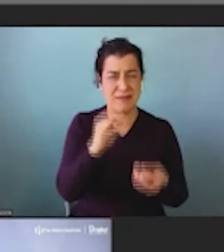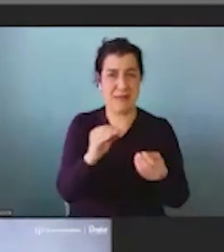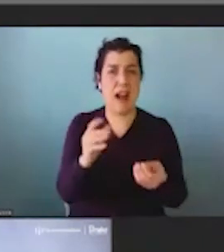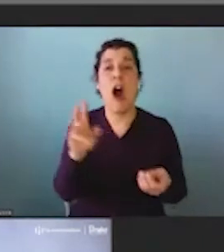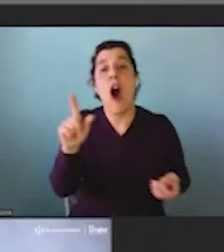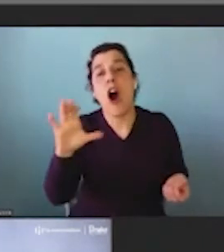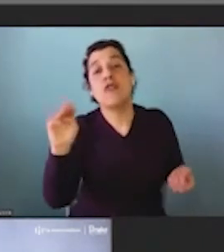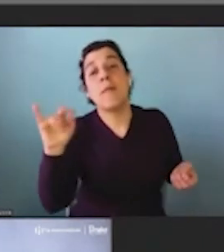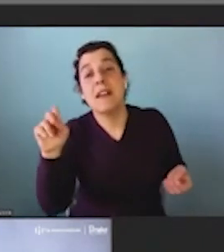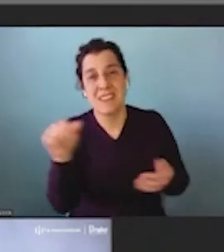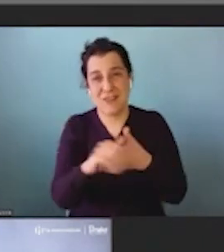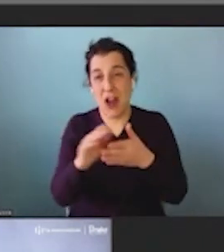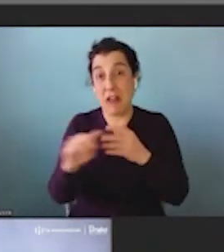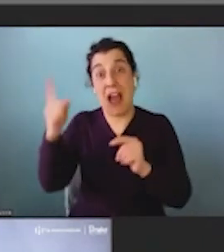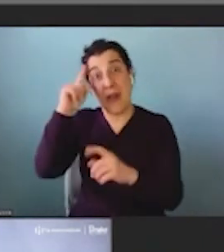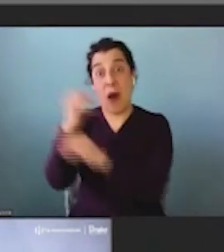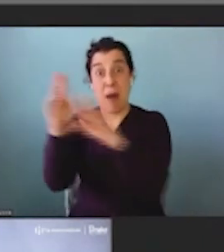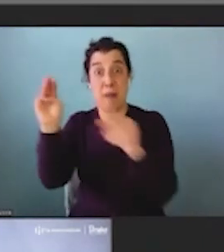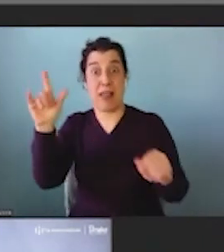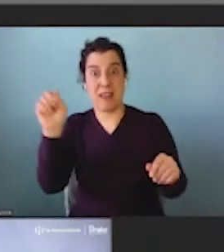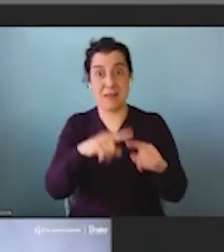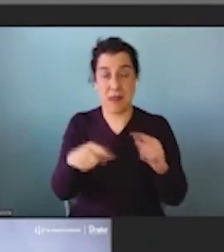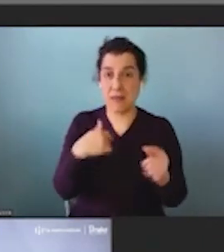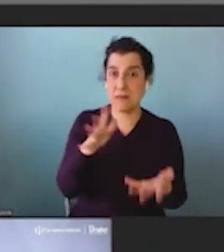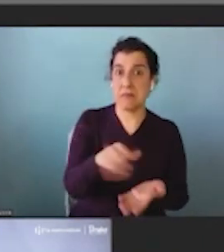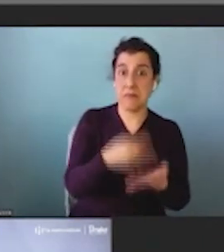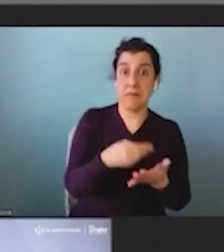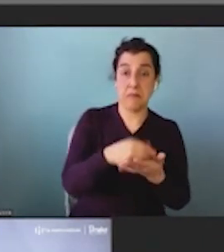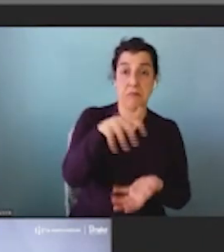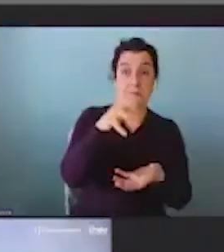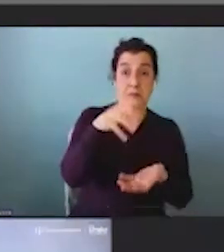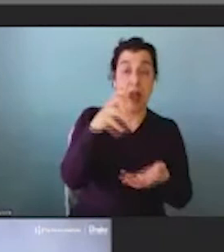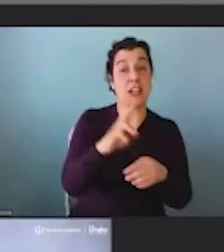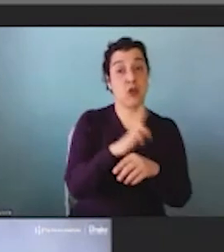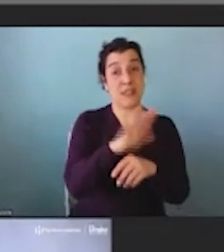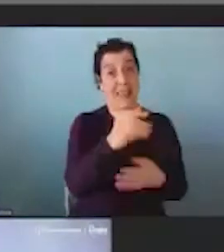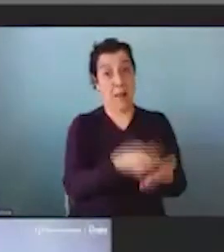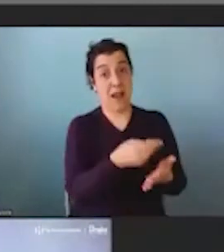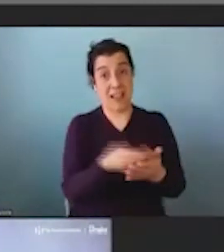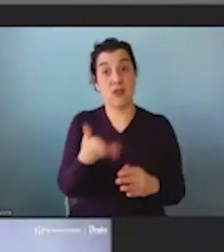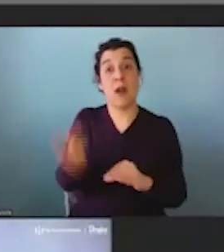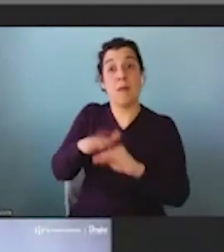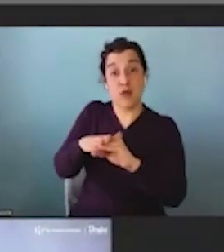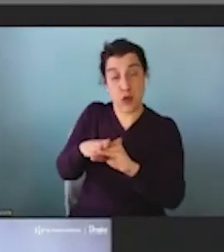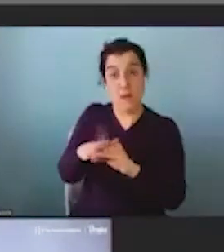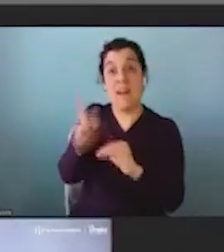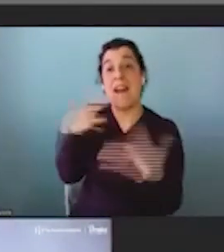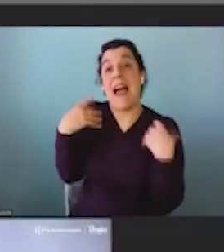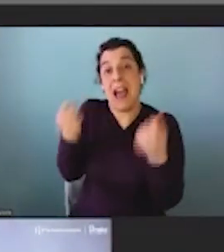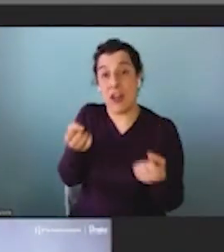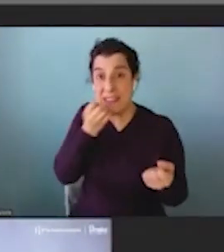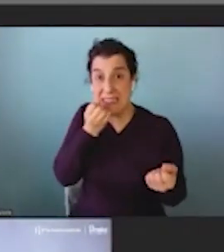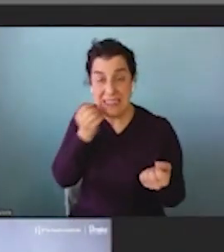dollars in revenue. I think billions and and they're using all of that money to improve subsidies for healthy eating for low income